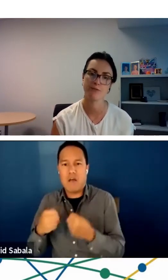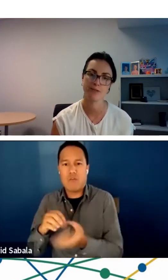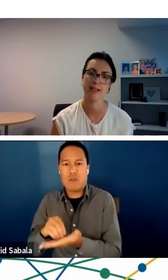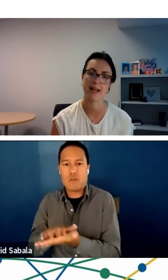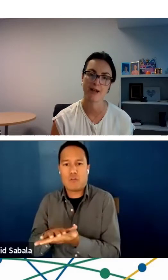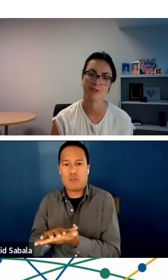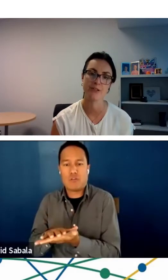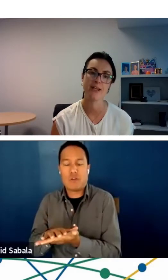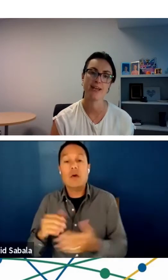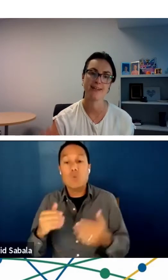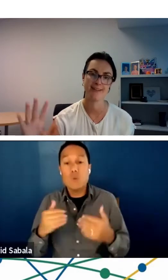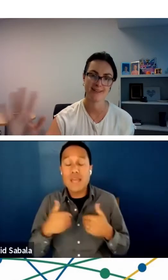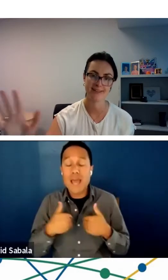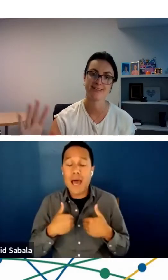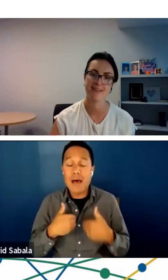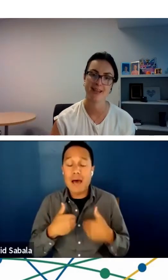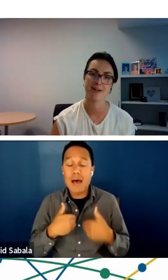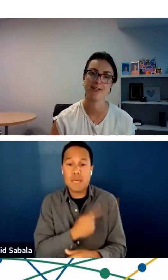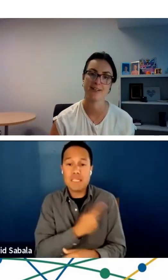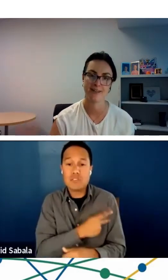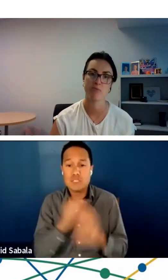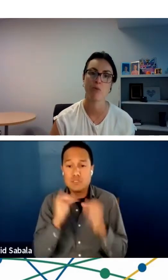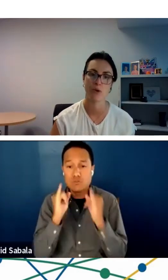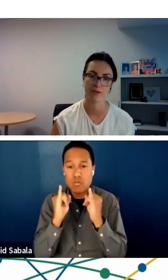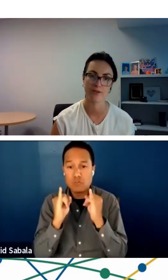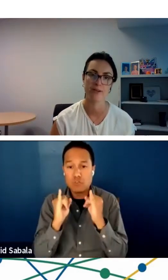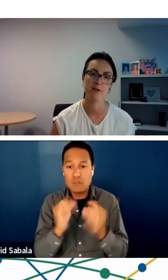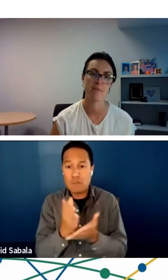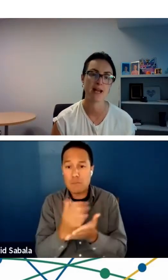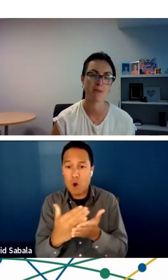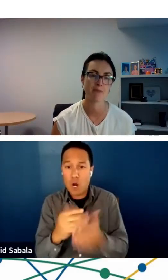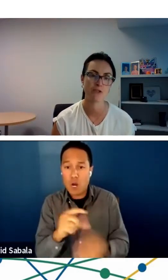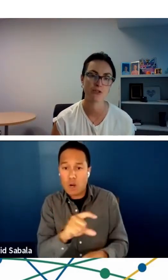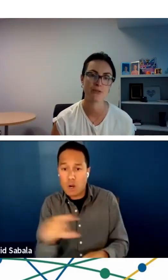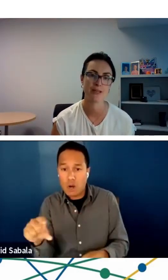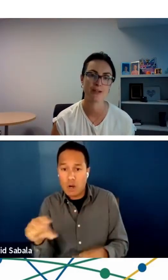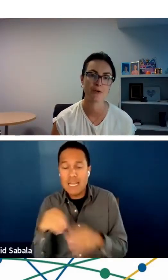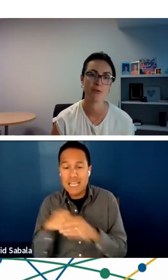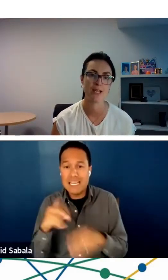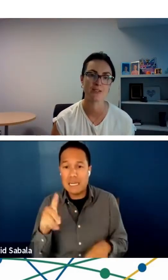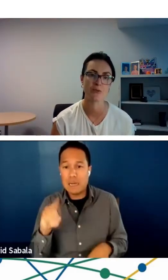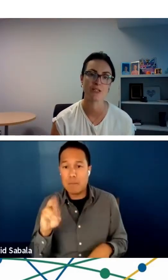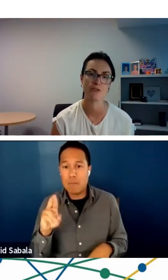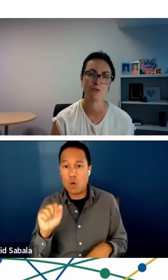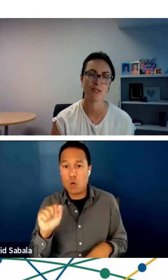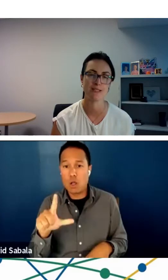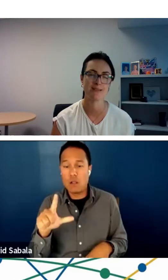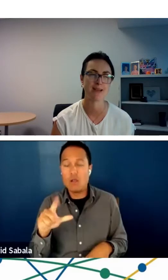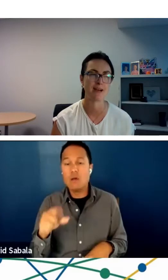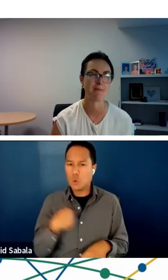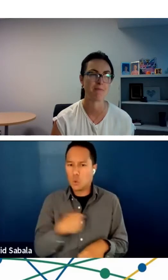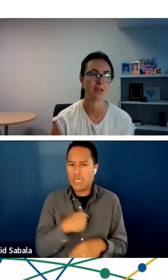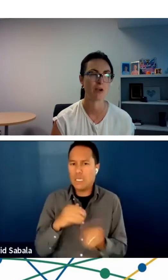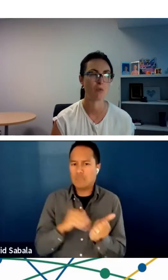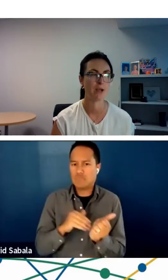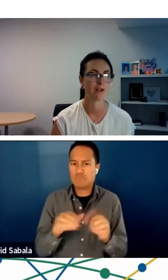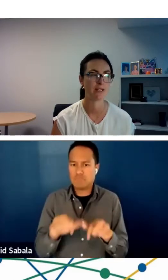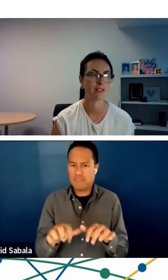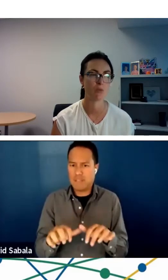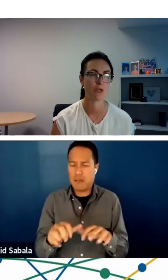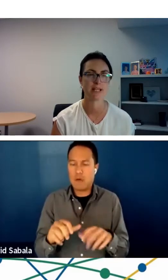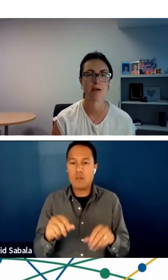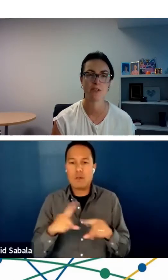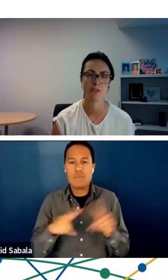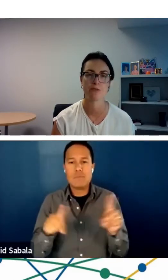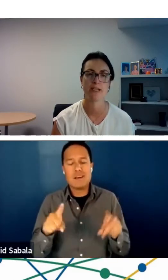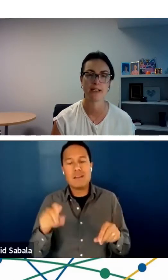usually fill it out and it's there in the portal. But I'm sure that there are ways that we could do this where